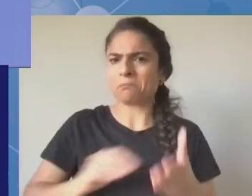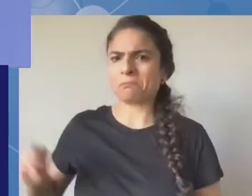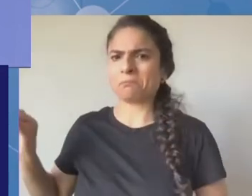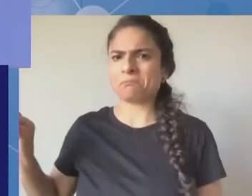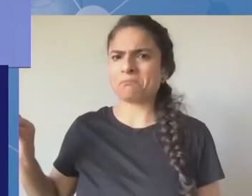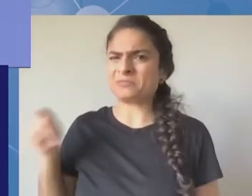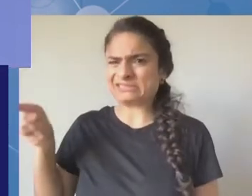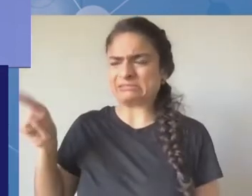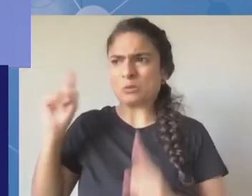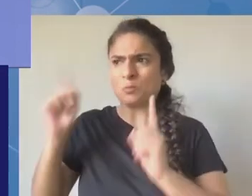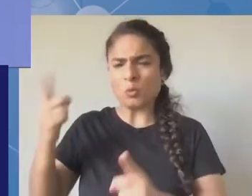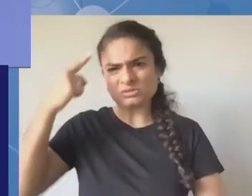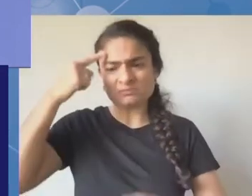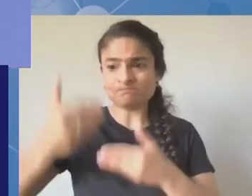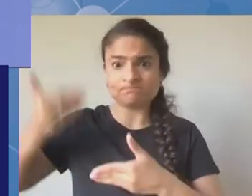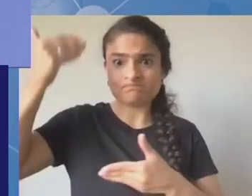jennifer